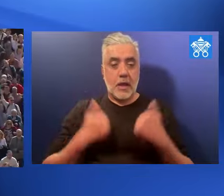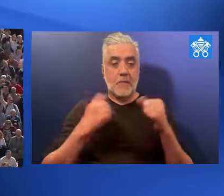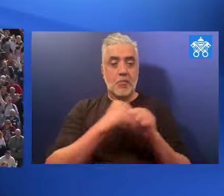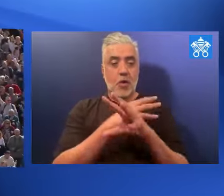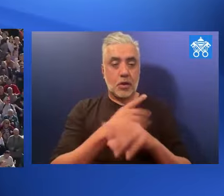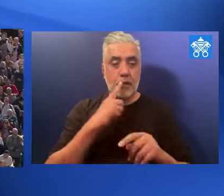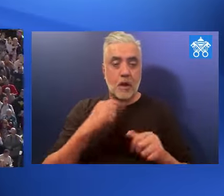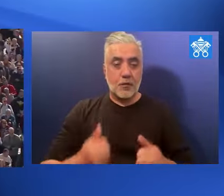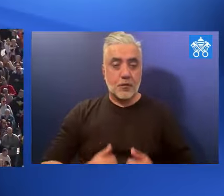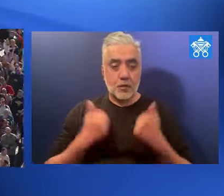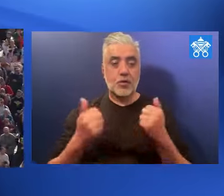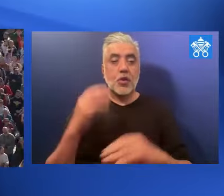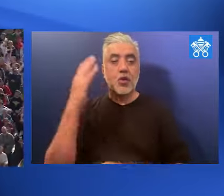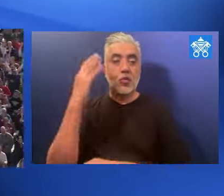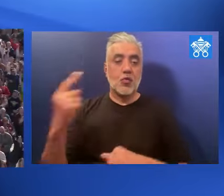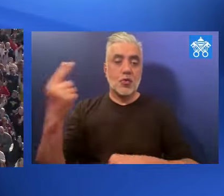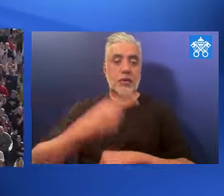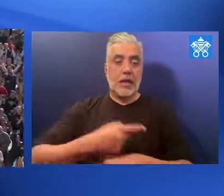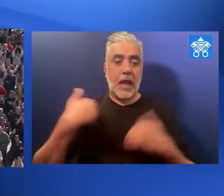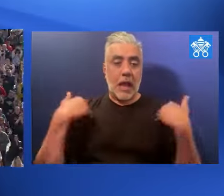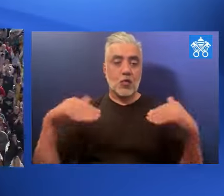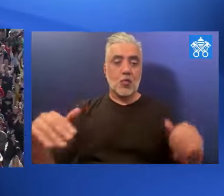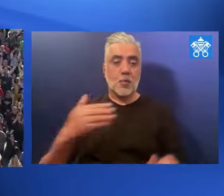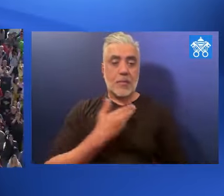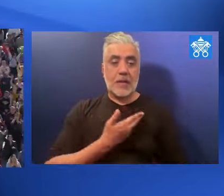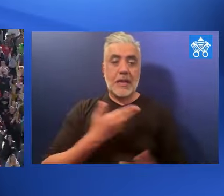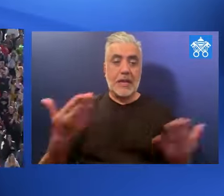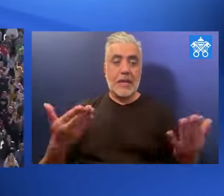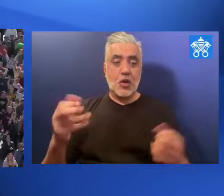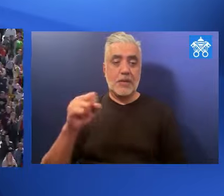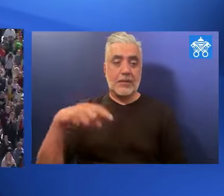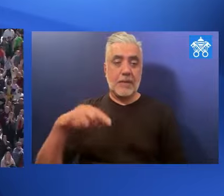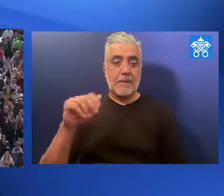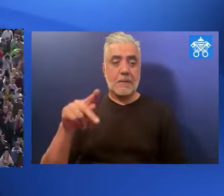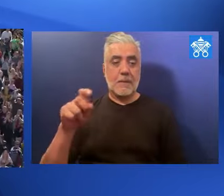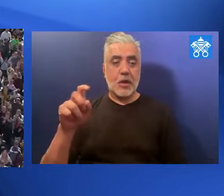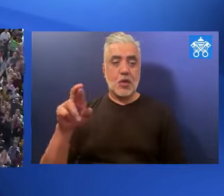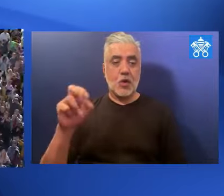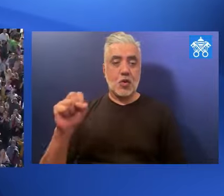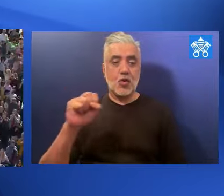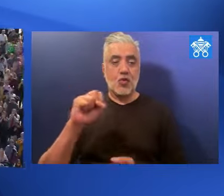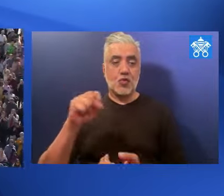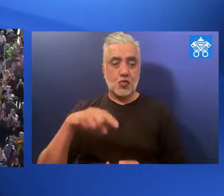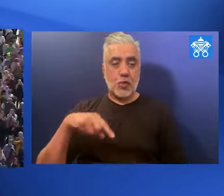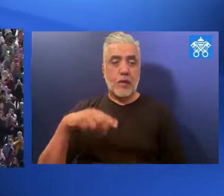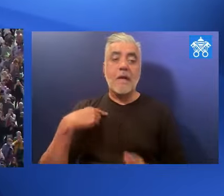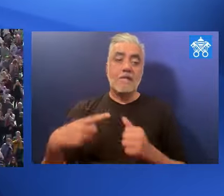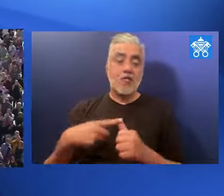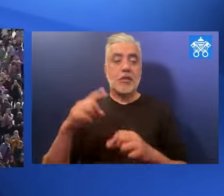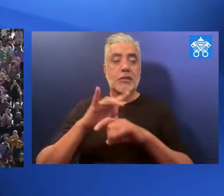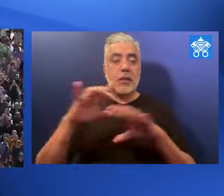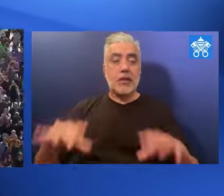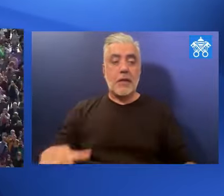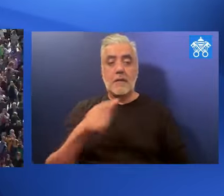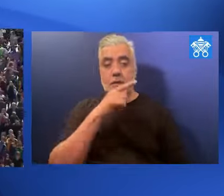And with that, we end this live broadcast of the recitation of the Noonday Angelus with Pope Francis, here in St. Peter's Square on the